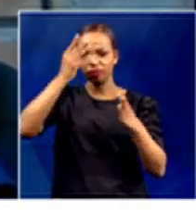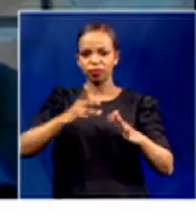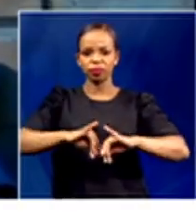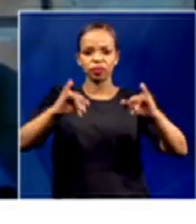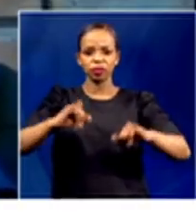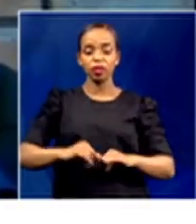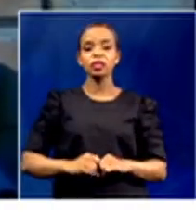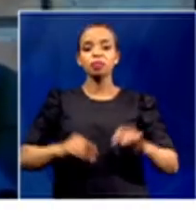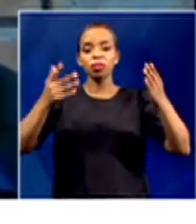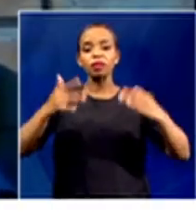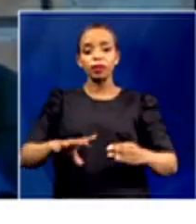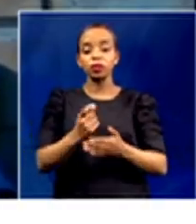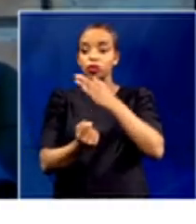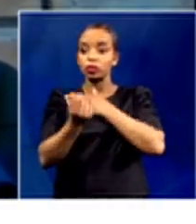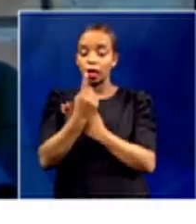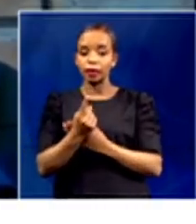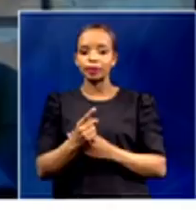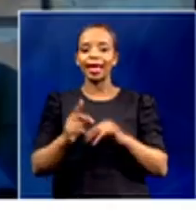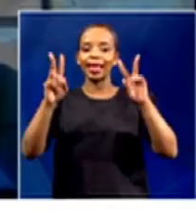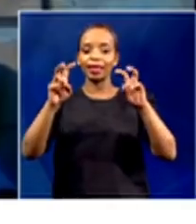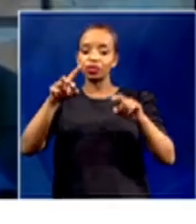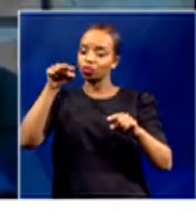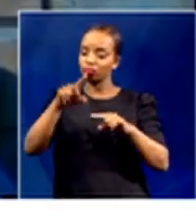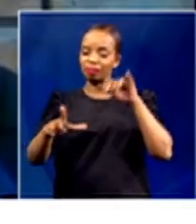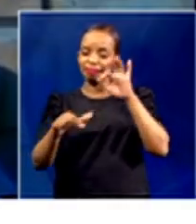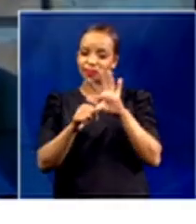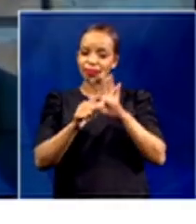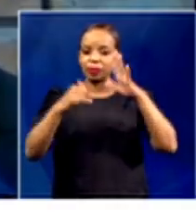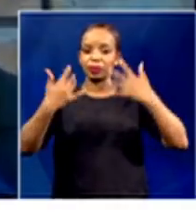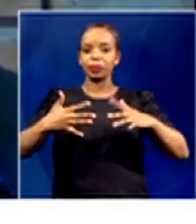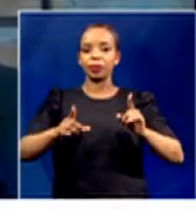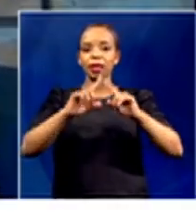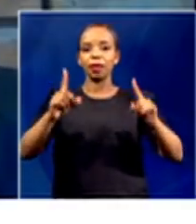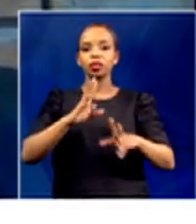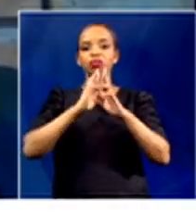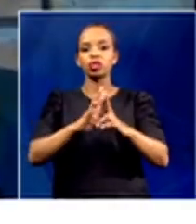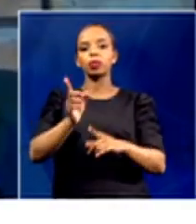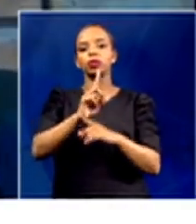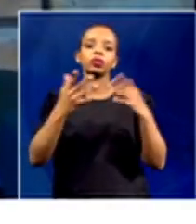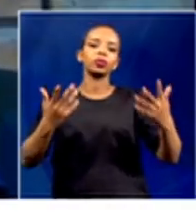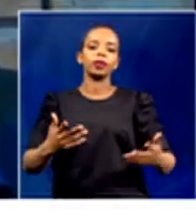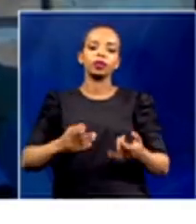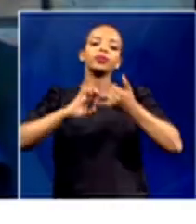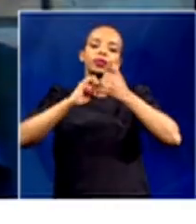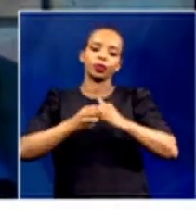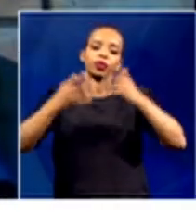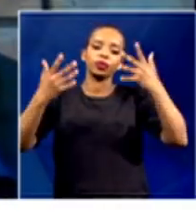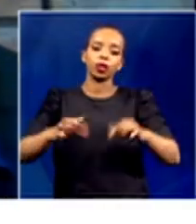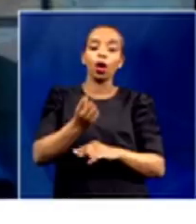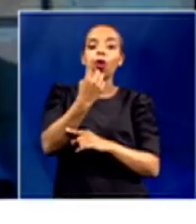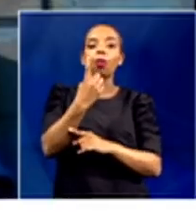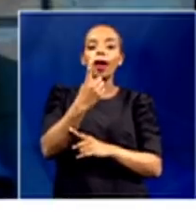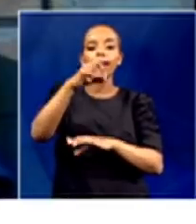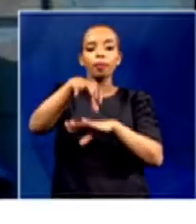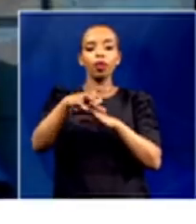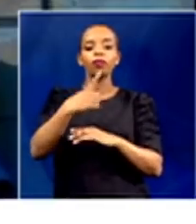raised the issue of how important this is. Now, the response has been that we are trying. And one province, Free State, said it had one